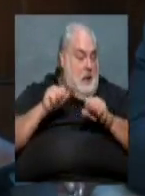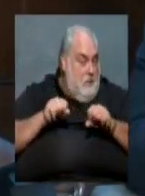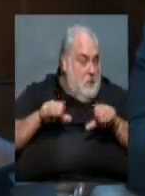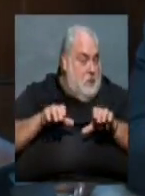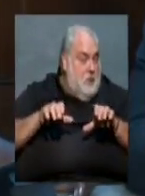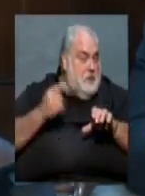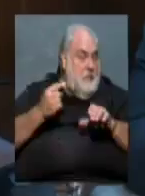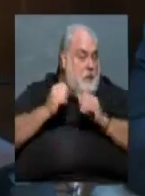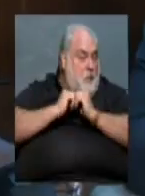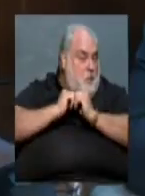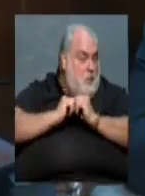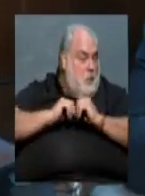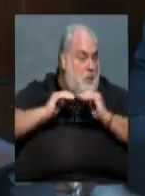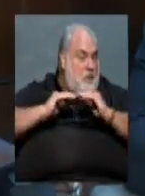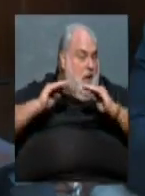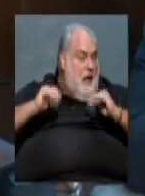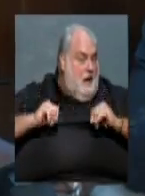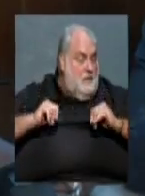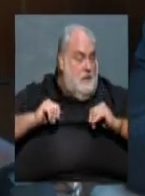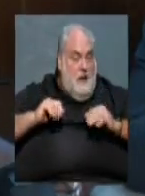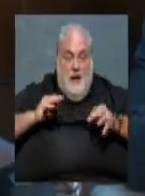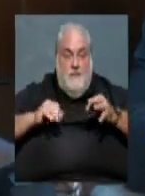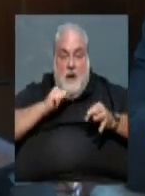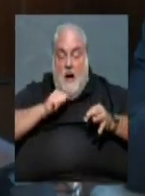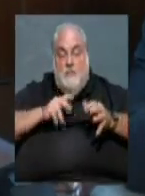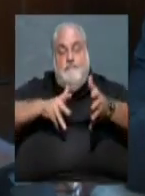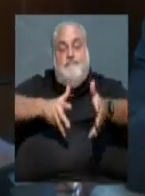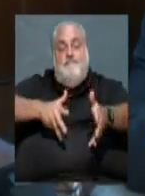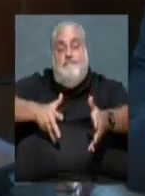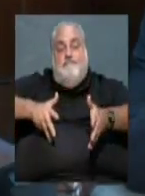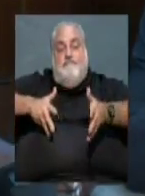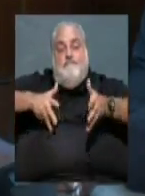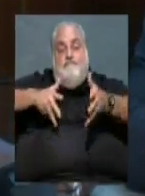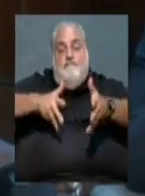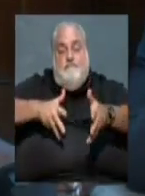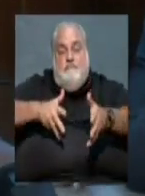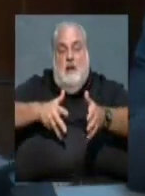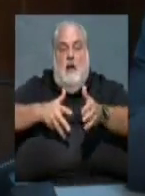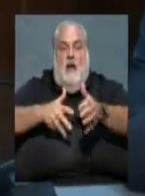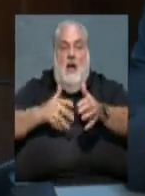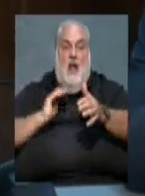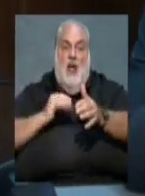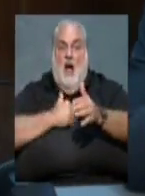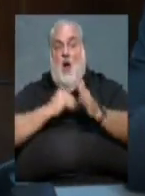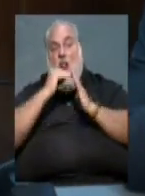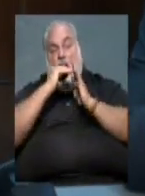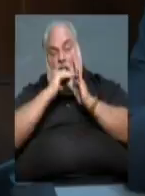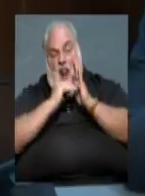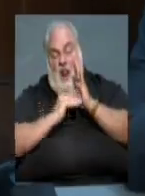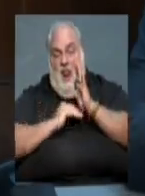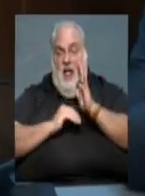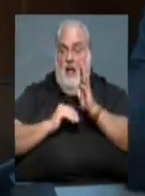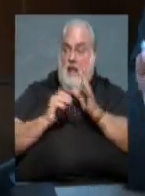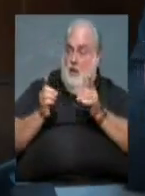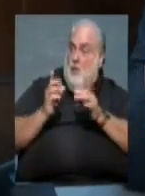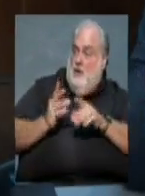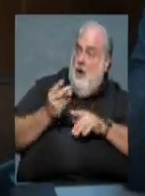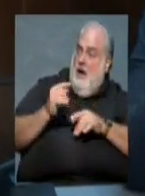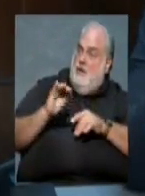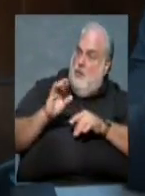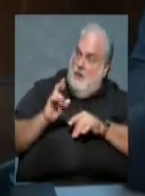something with these houses. Otherwise, we're going to continue to go on like we do. And we have such a backlog, and we've had that backlog, Director Hendricks, but that's why